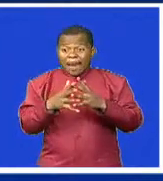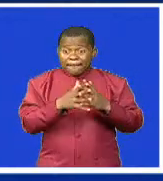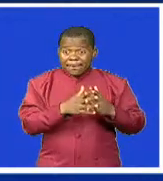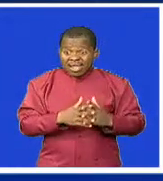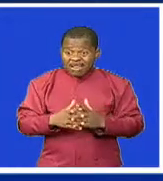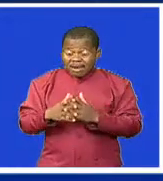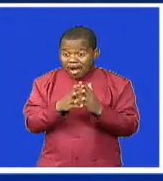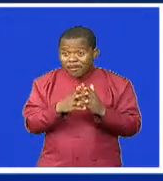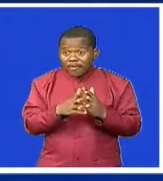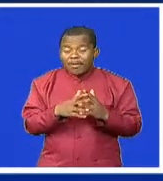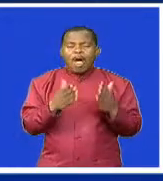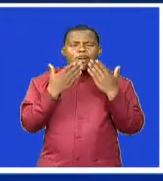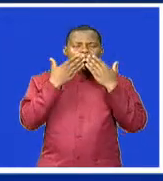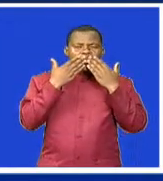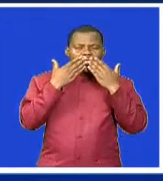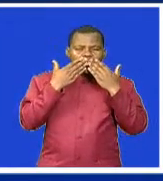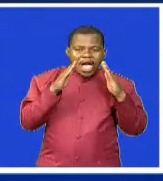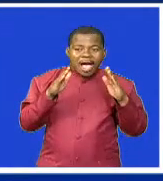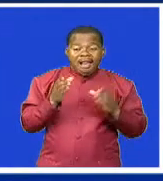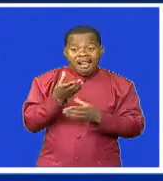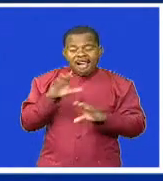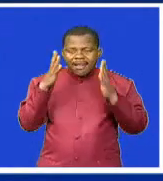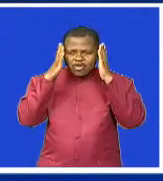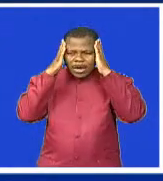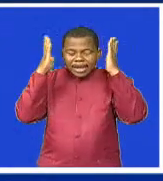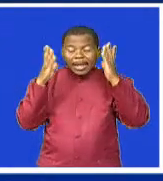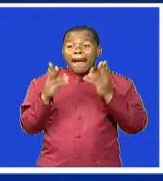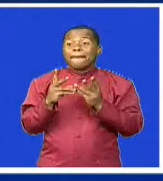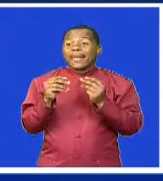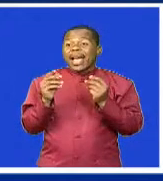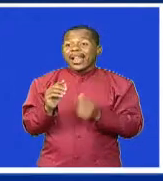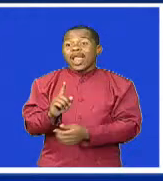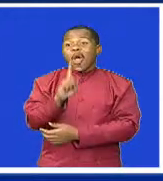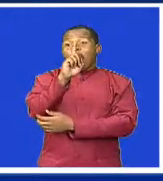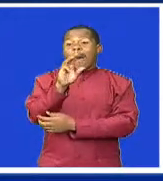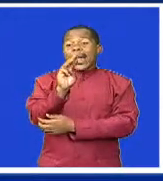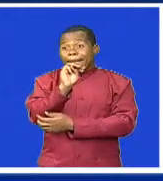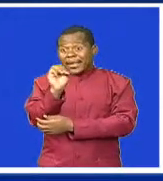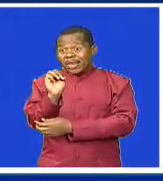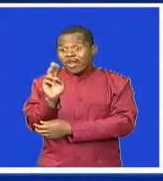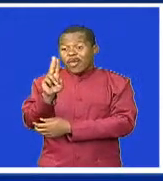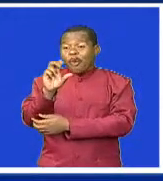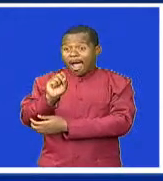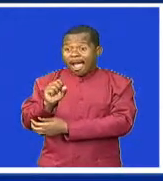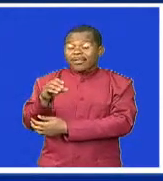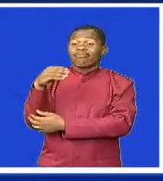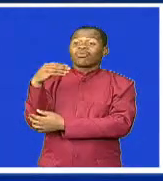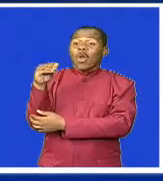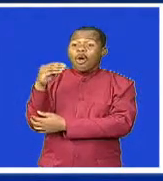individual for economic